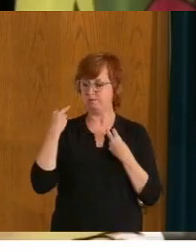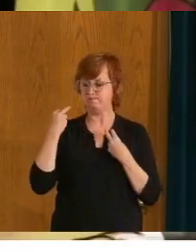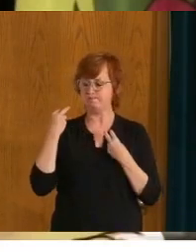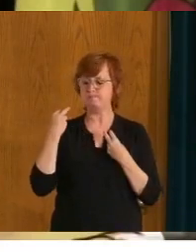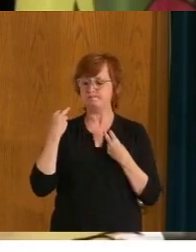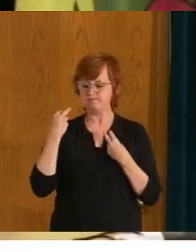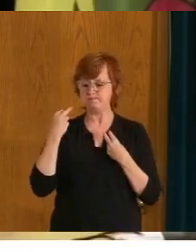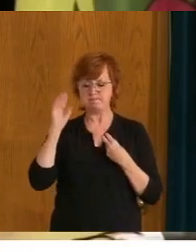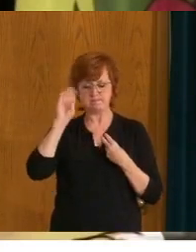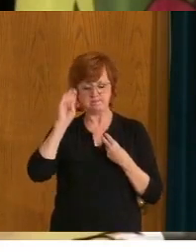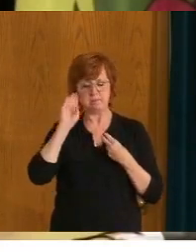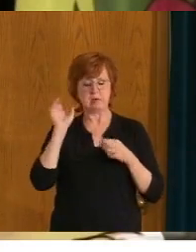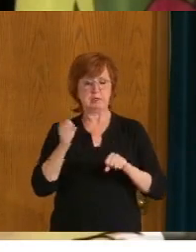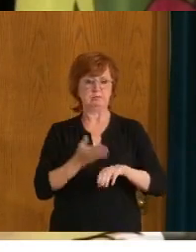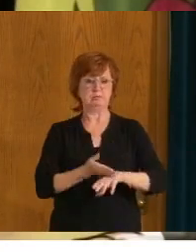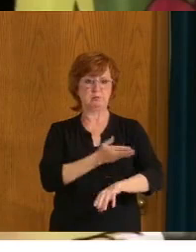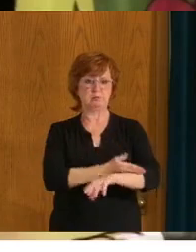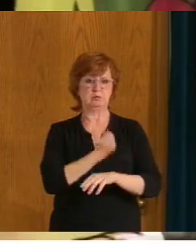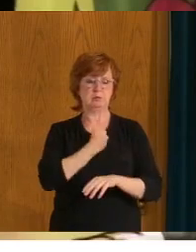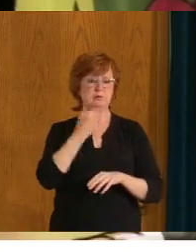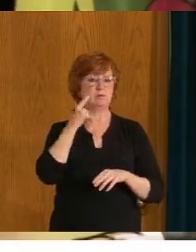ahead. Dr. Shahab.